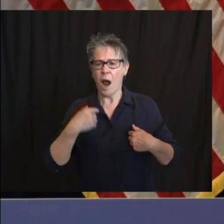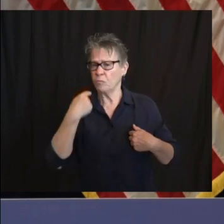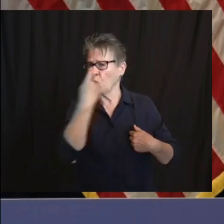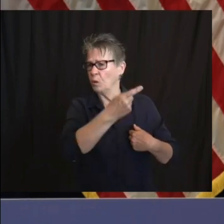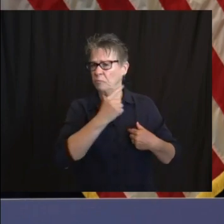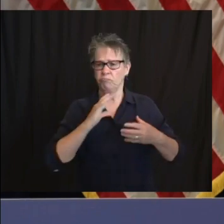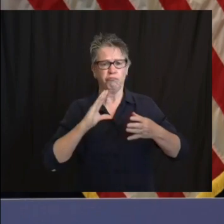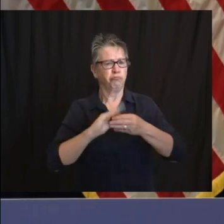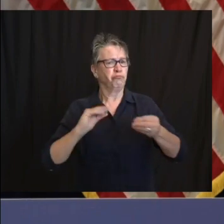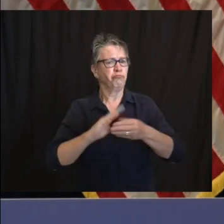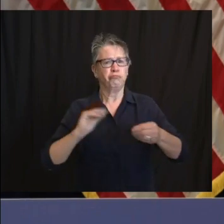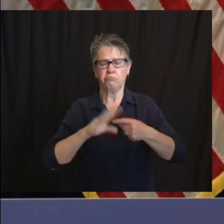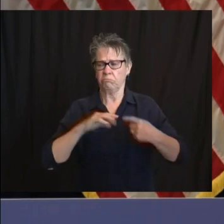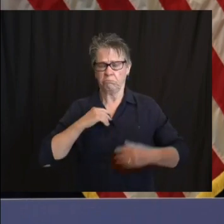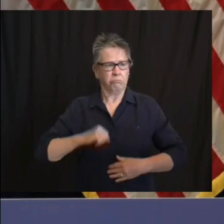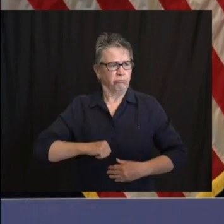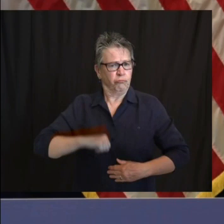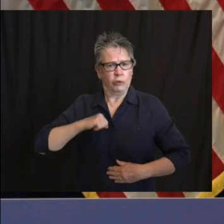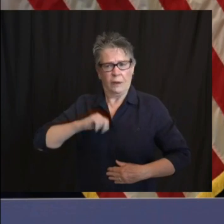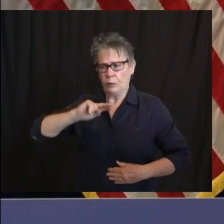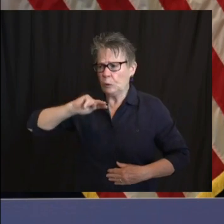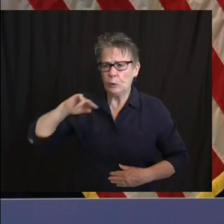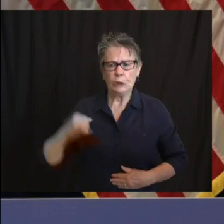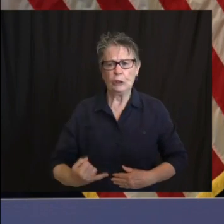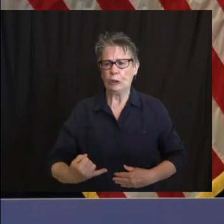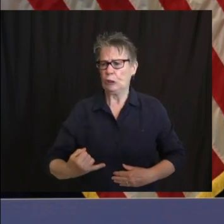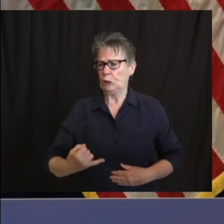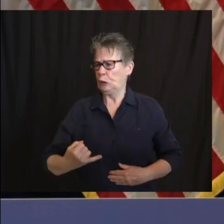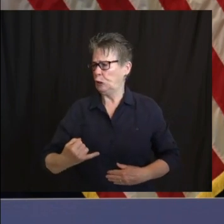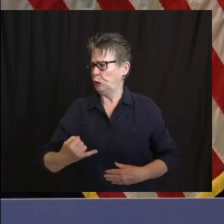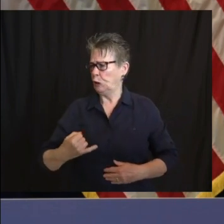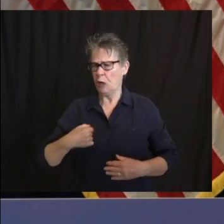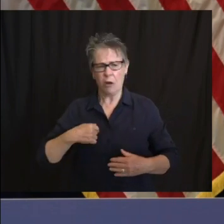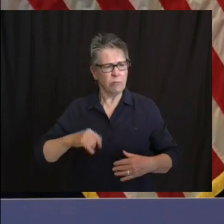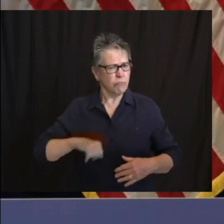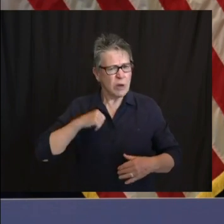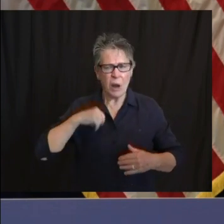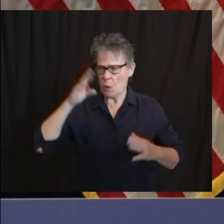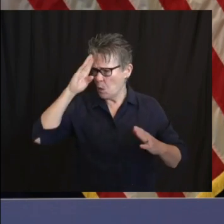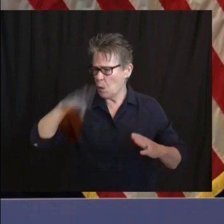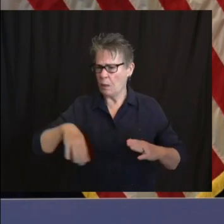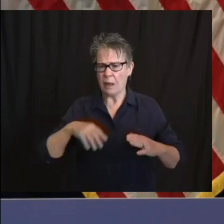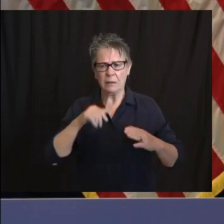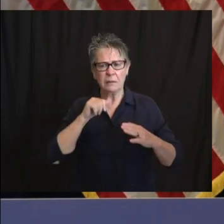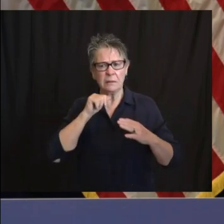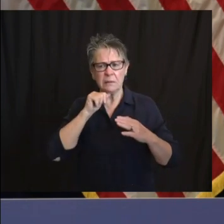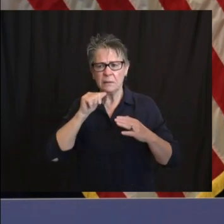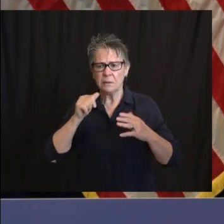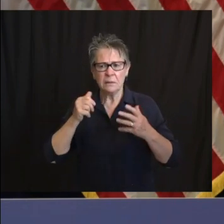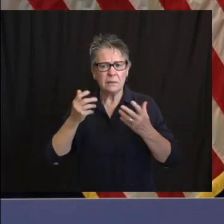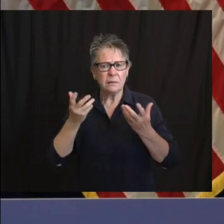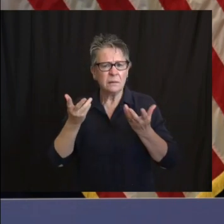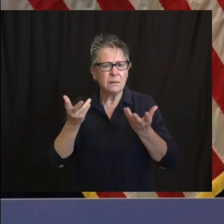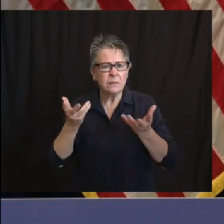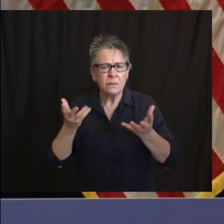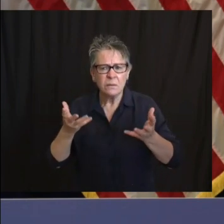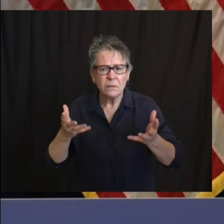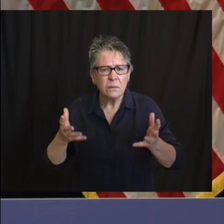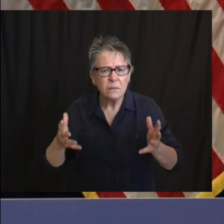anyone to think that this is over at 3.20 on Monday, June 1st, is kidding themselves.